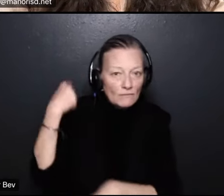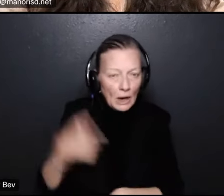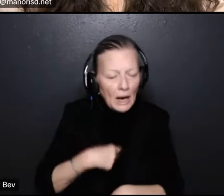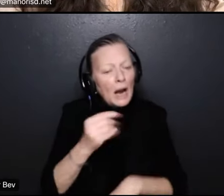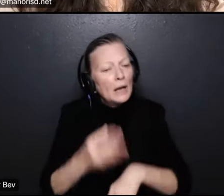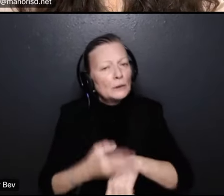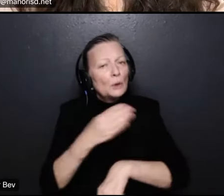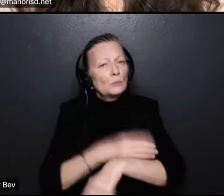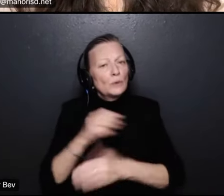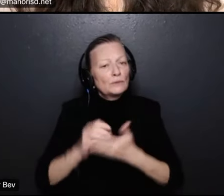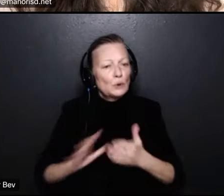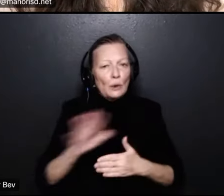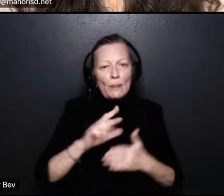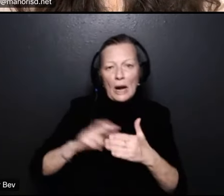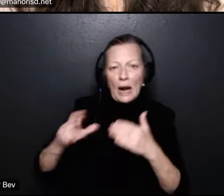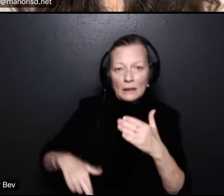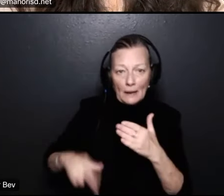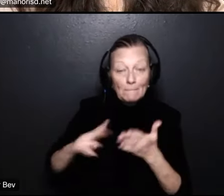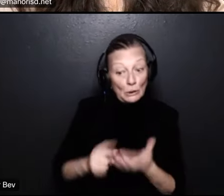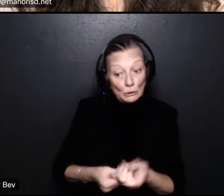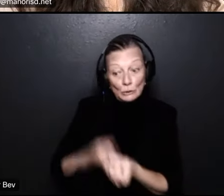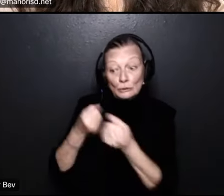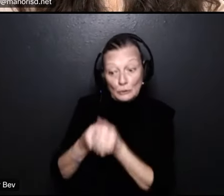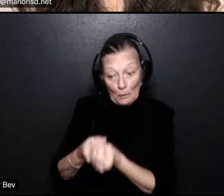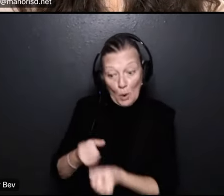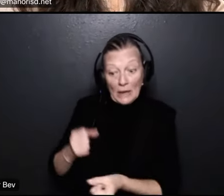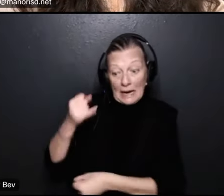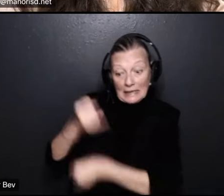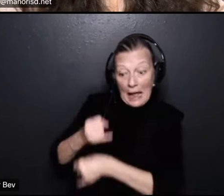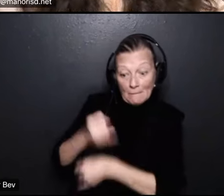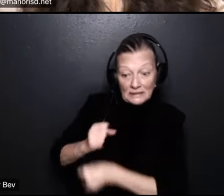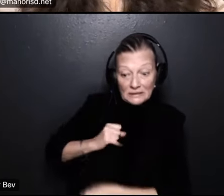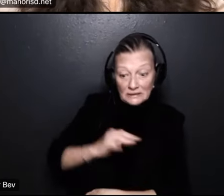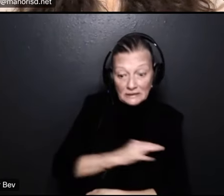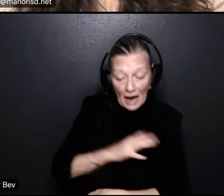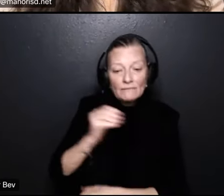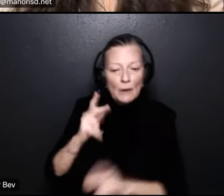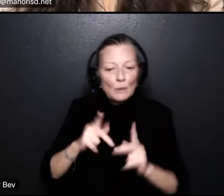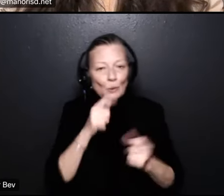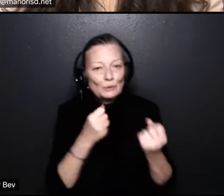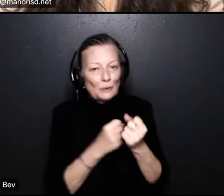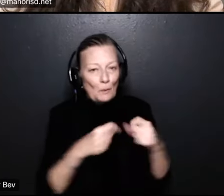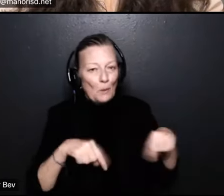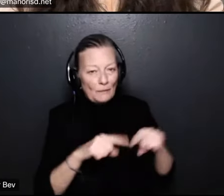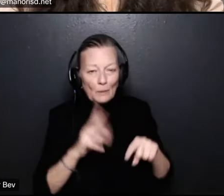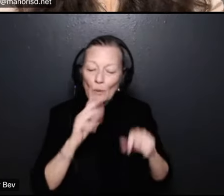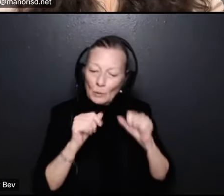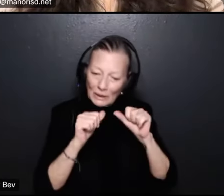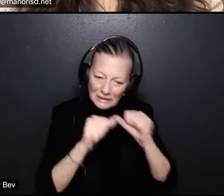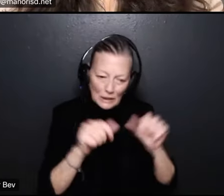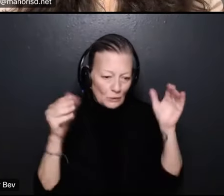the campus staff and those people who support the campus staff so we will continue to focus on the compensation plan and ensuring we have teachers